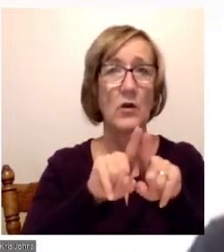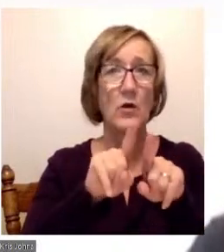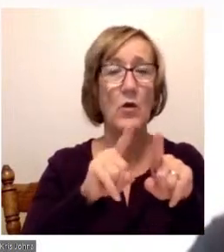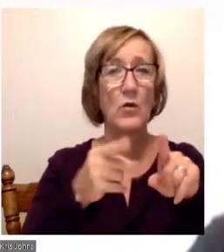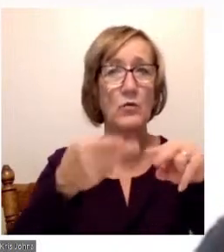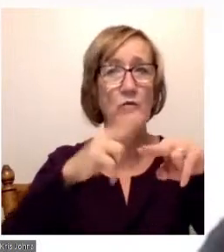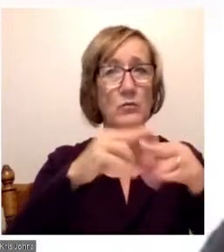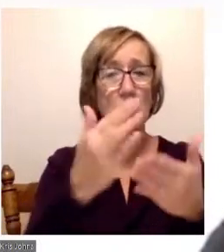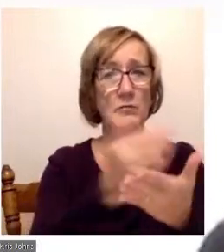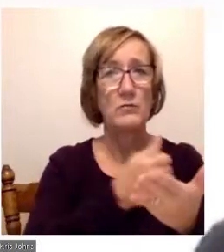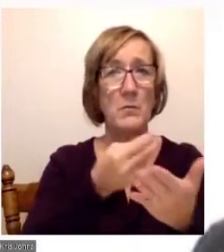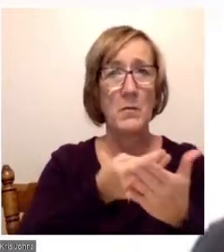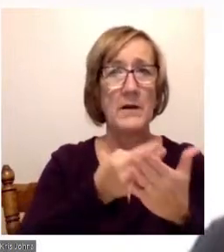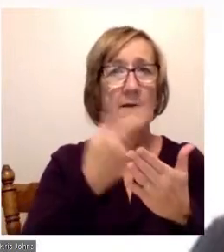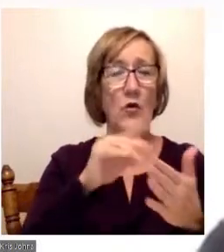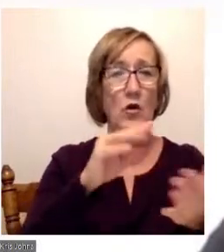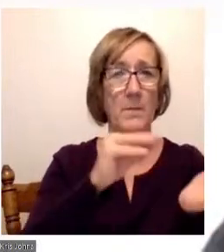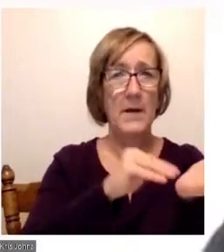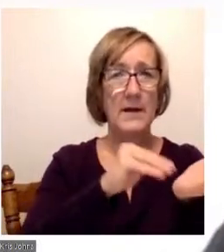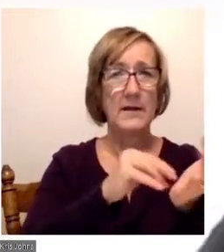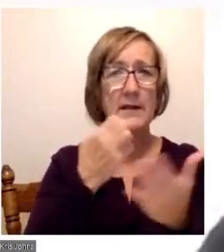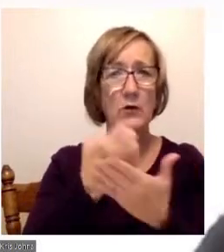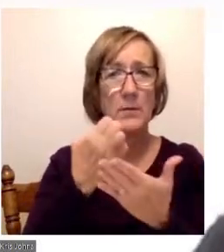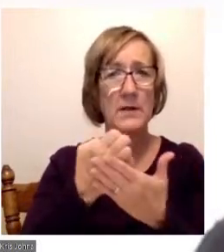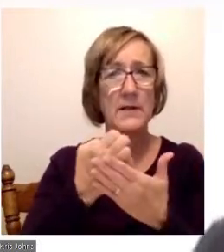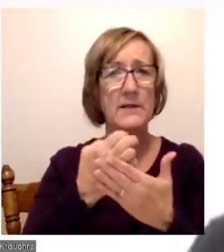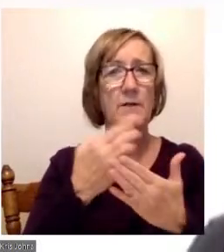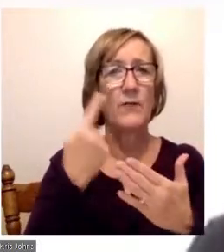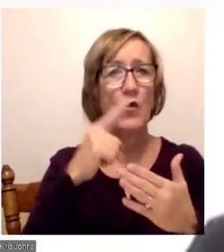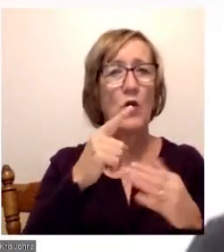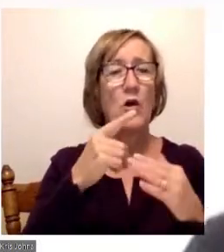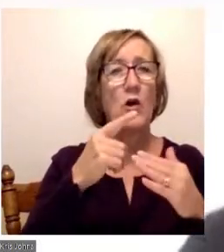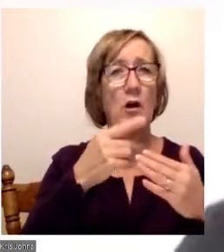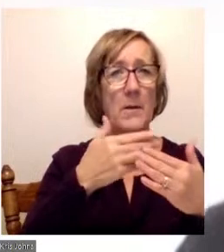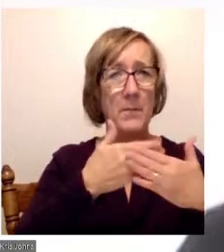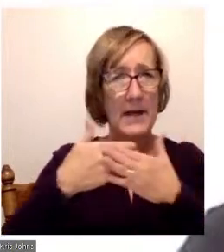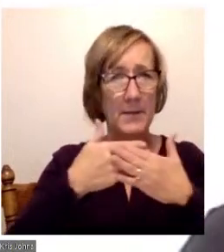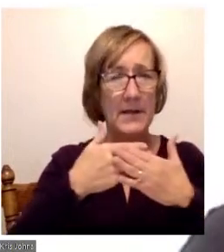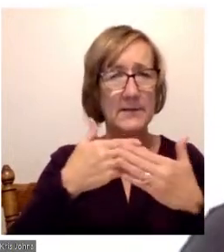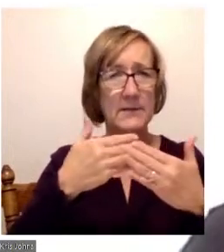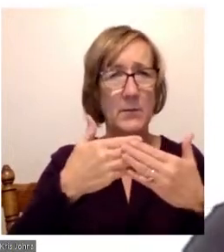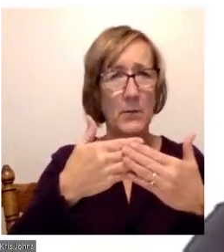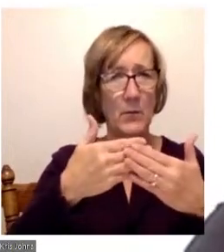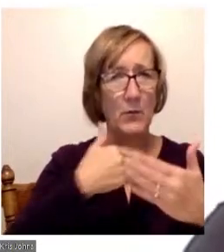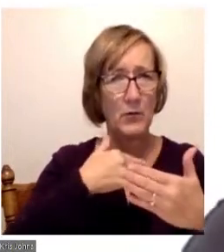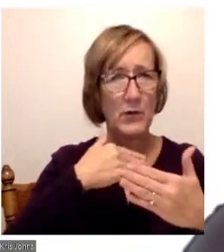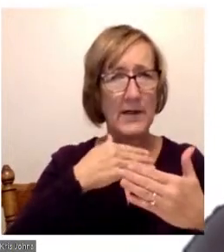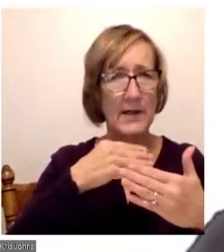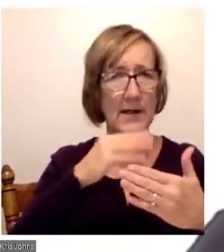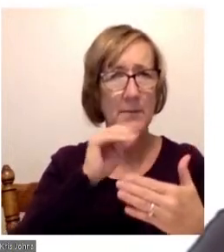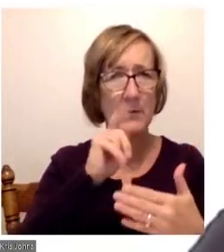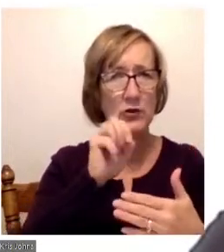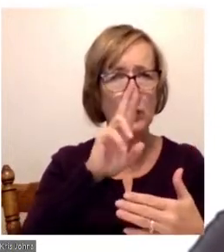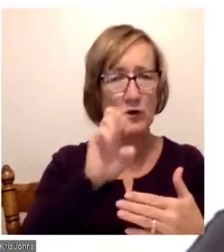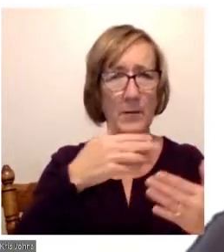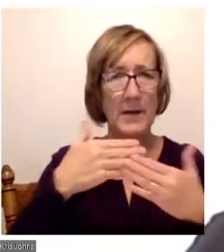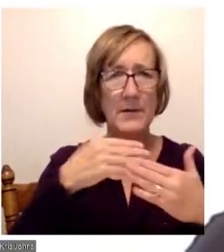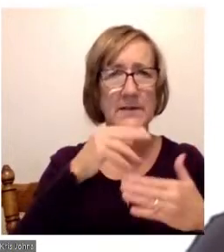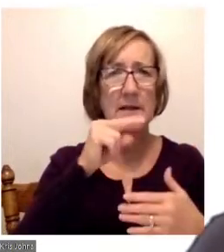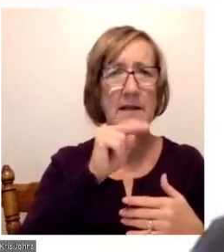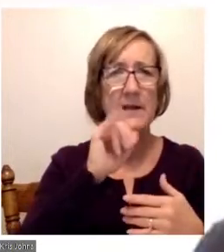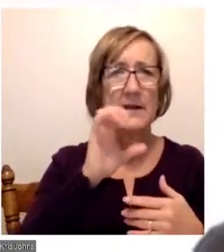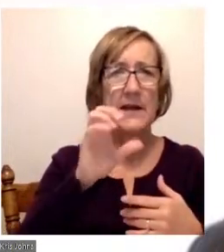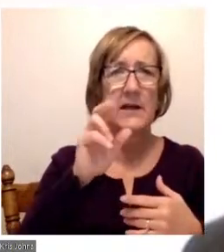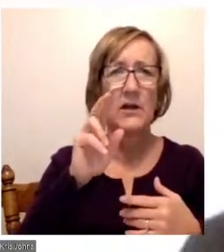to purchase a piece of needed medical equipment to treat premature babies in the Hurley NICU. And most recently, working as part of a